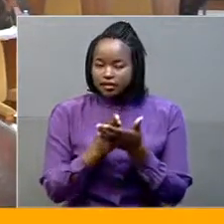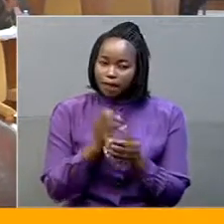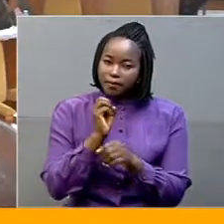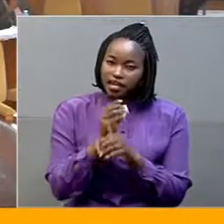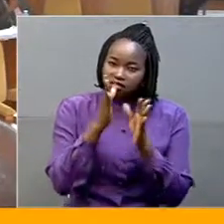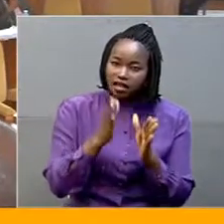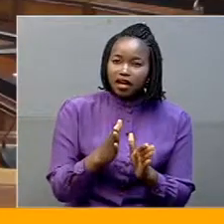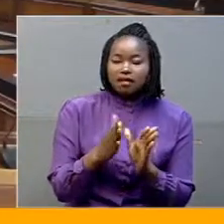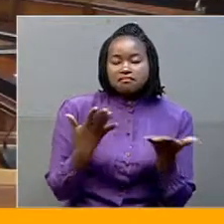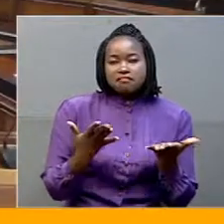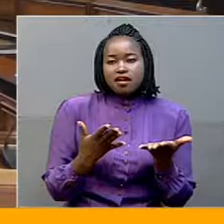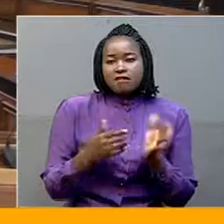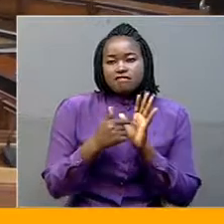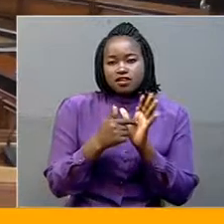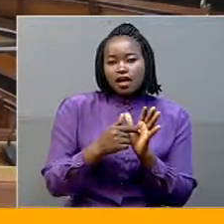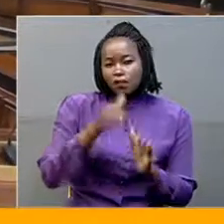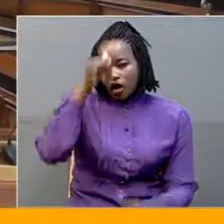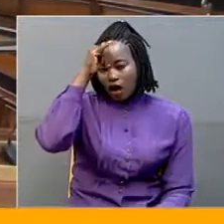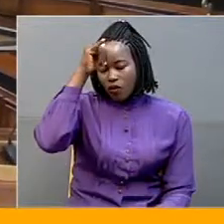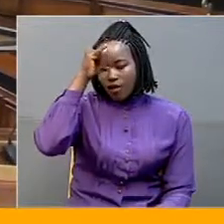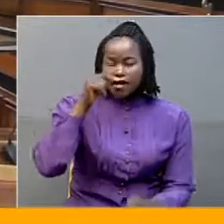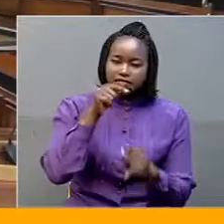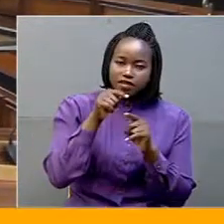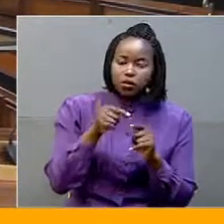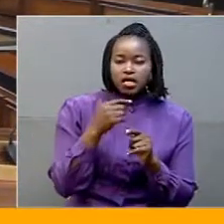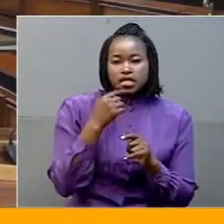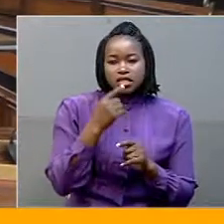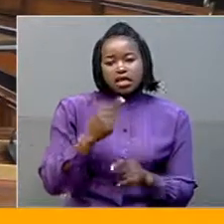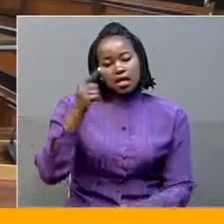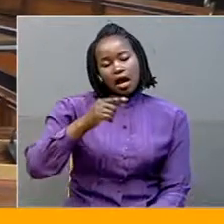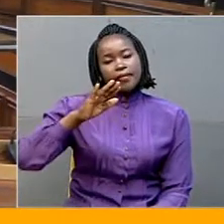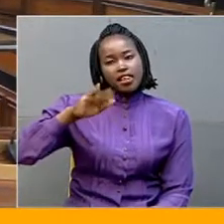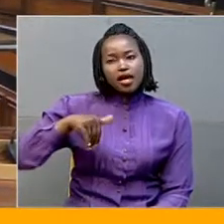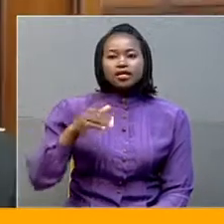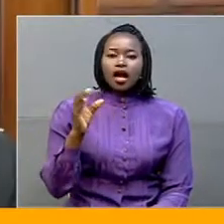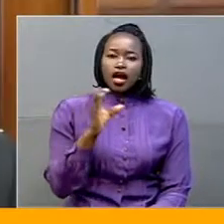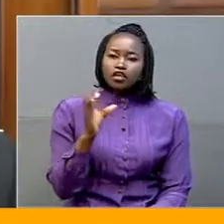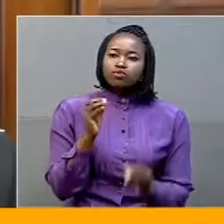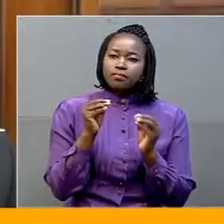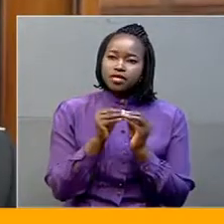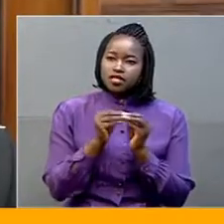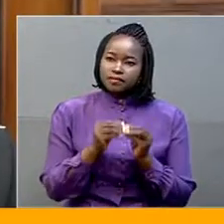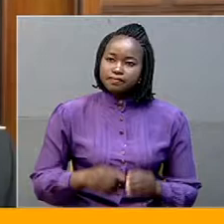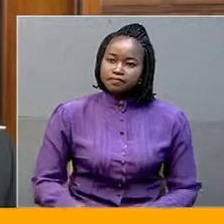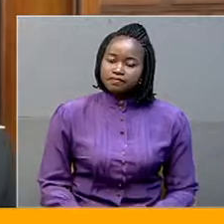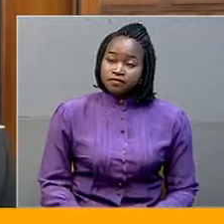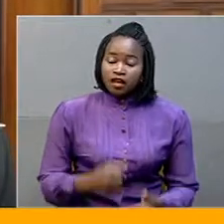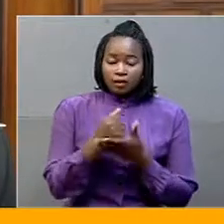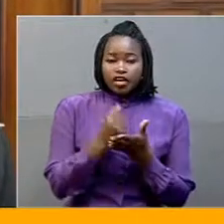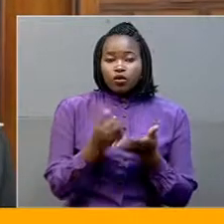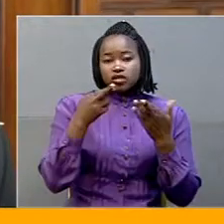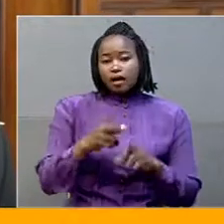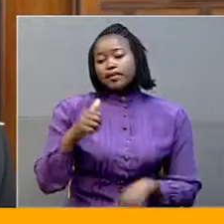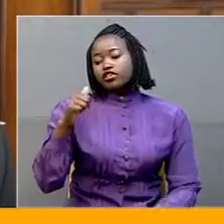Muhammad, a councillor for Kawempe Division, justified his coming late to the council meeting. Because of the incident which happened yesterday at